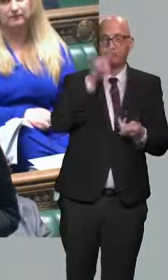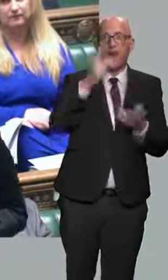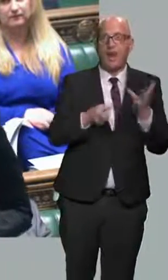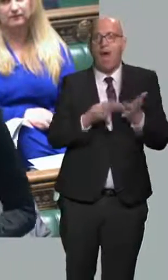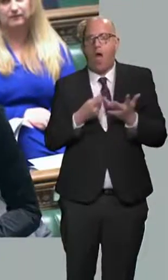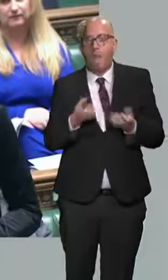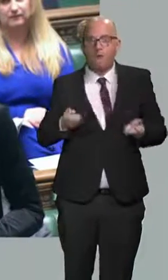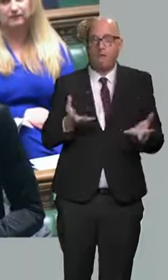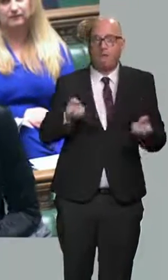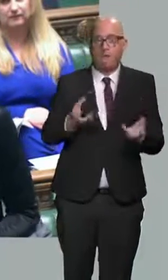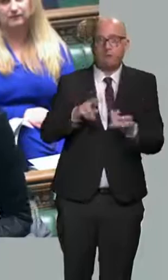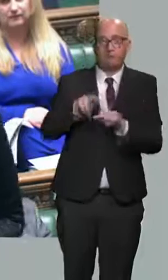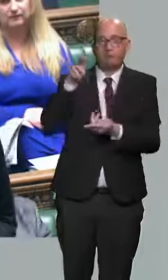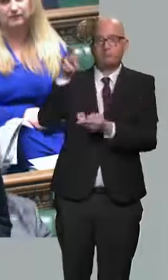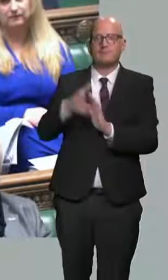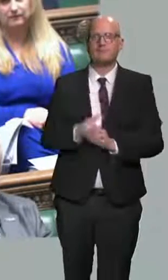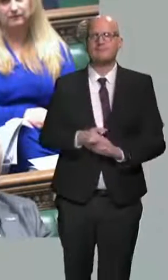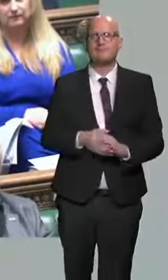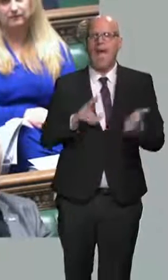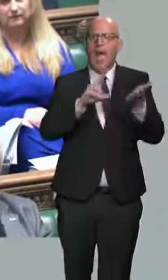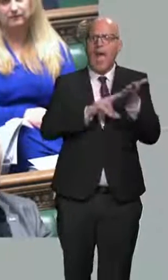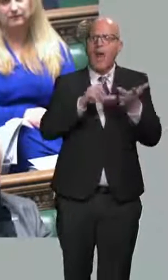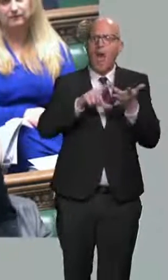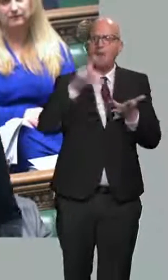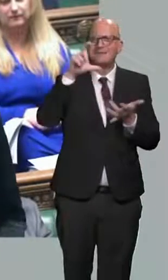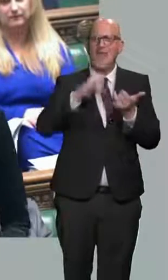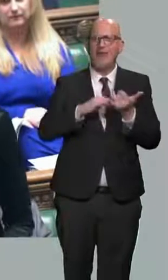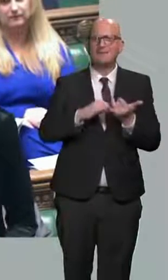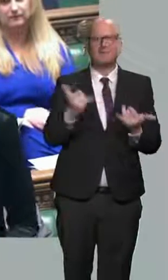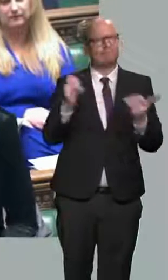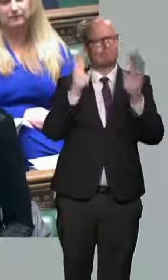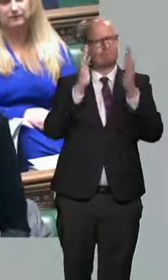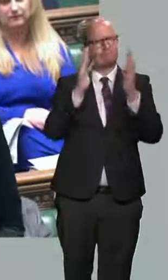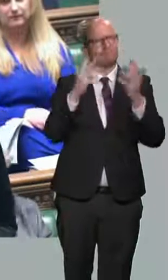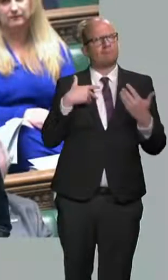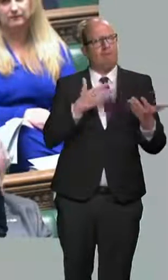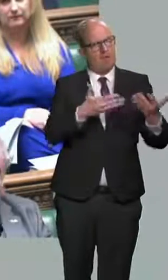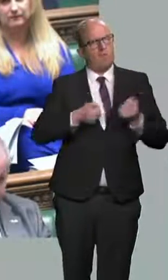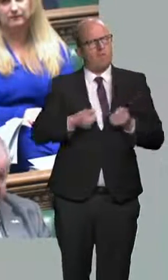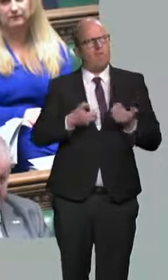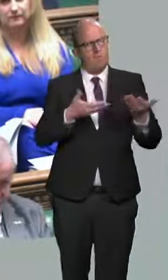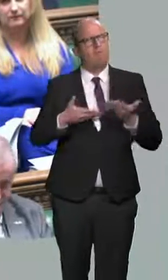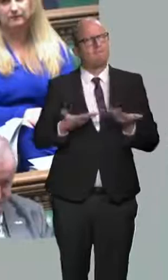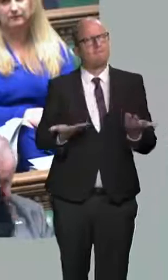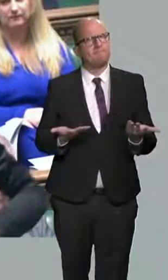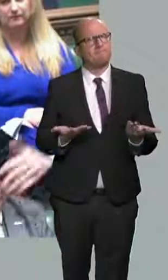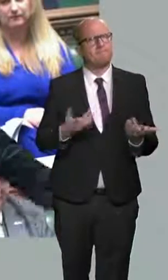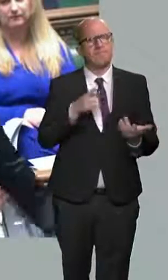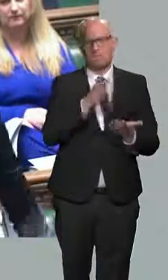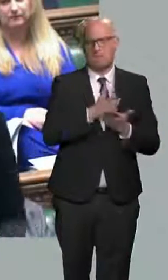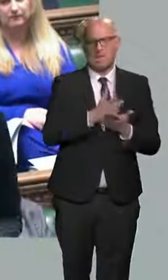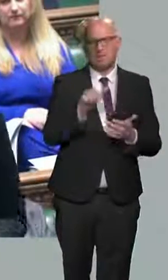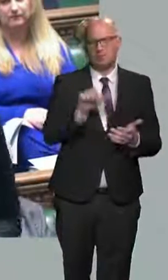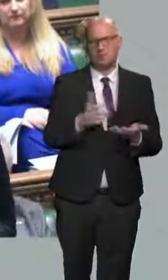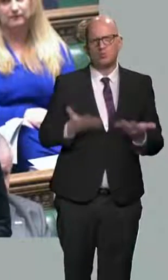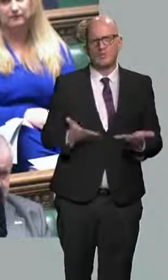Now, his announcement on Nick's is welcome. We have been calling for it for years. It is not something that the Chancellor should have brought today. It is something he